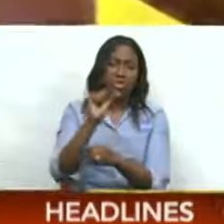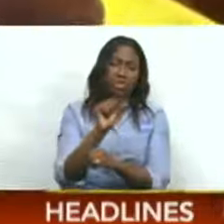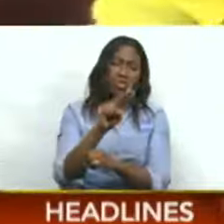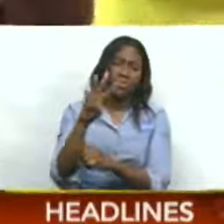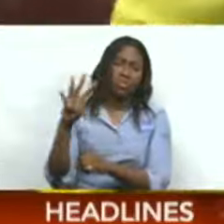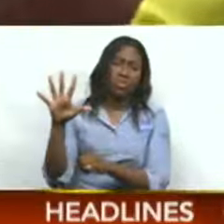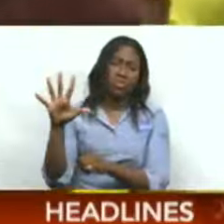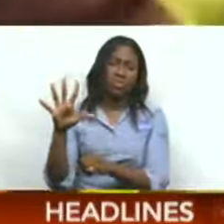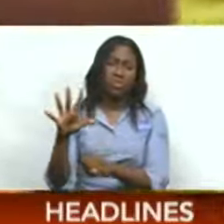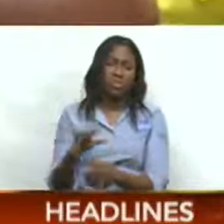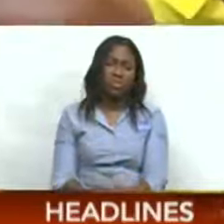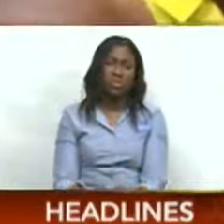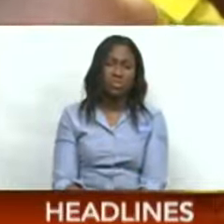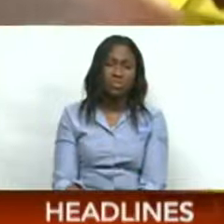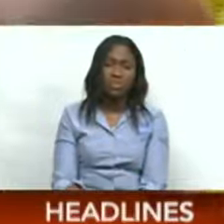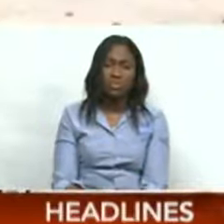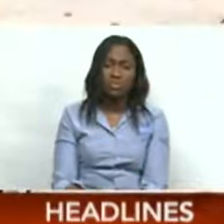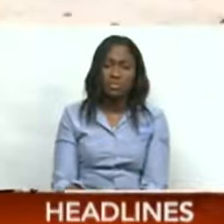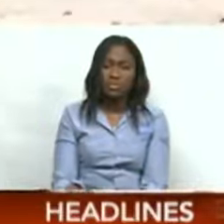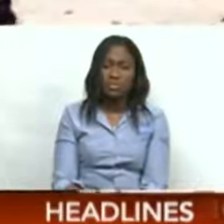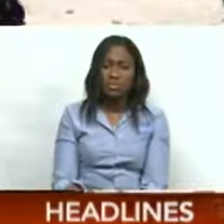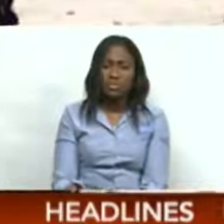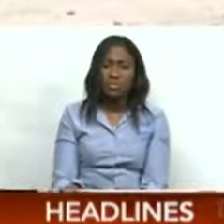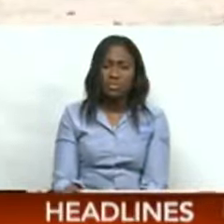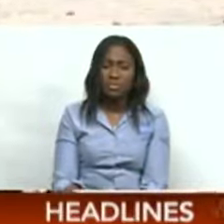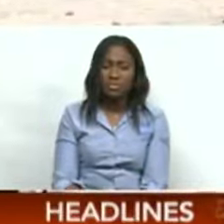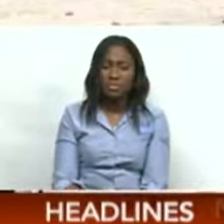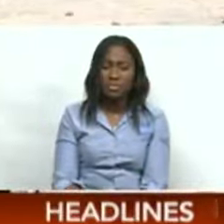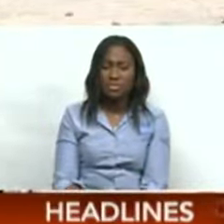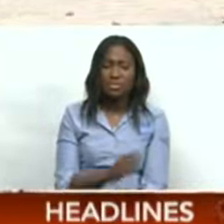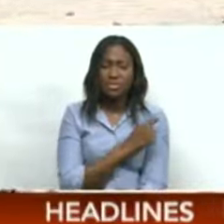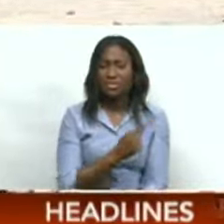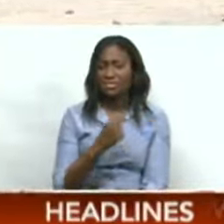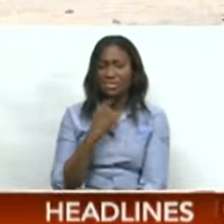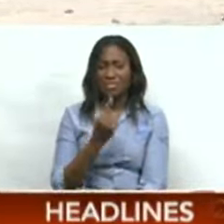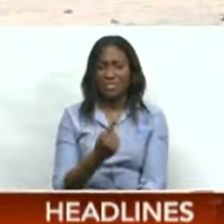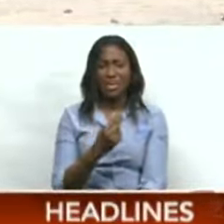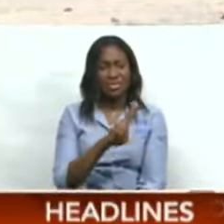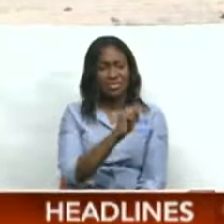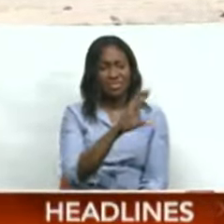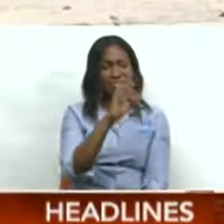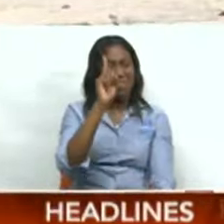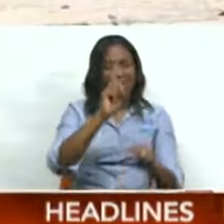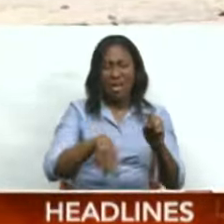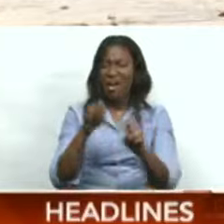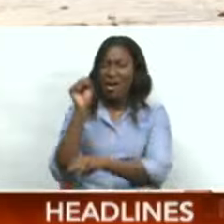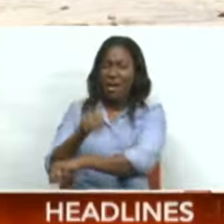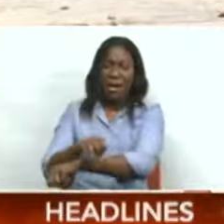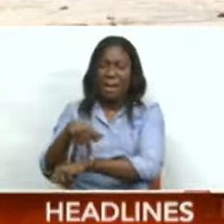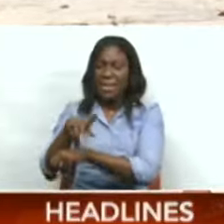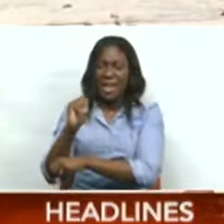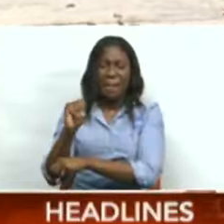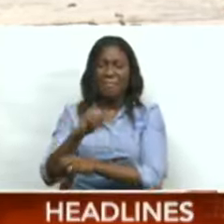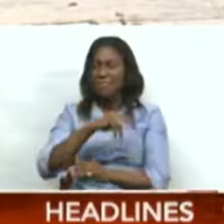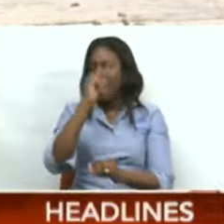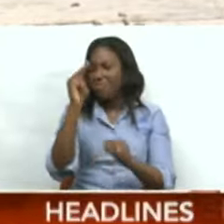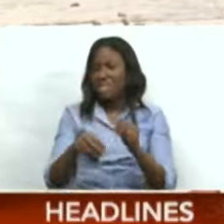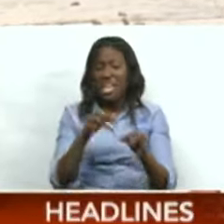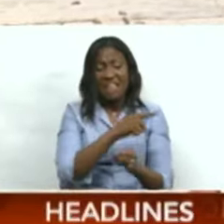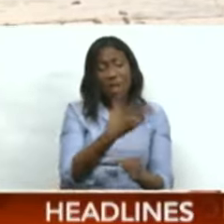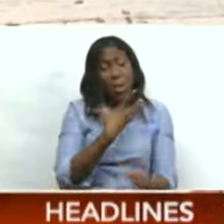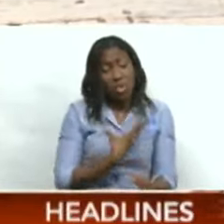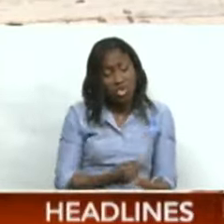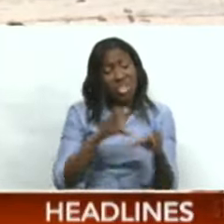that are due next year. They have never been a threat to the PNM. So if they wish, they can